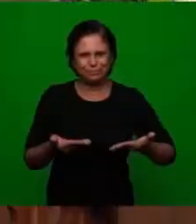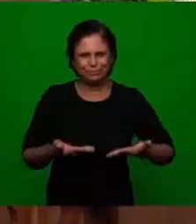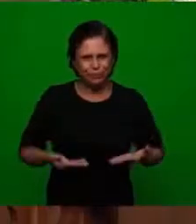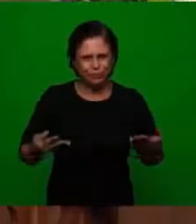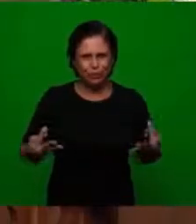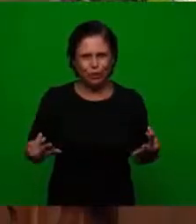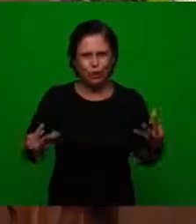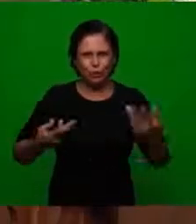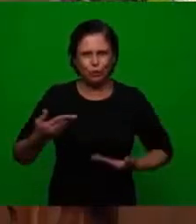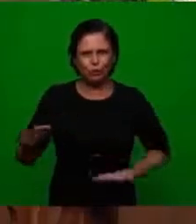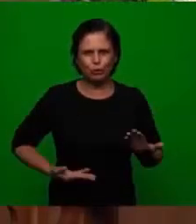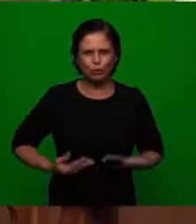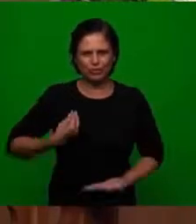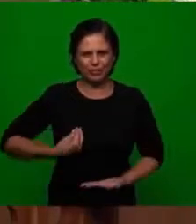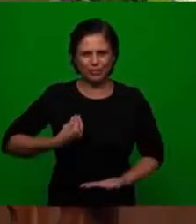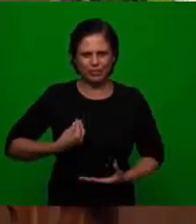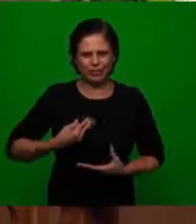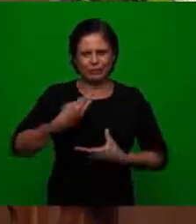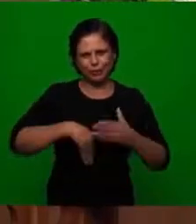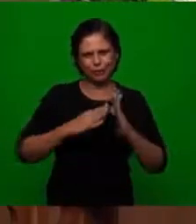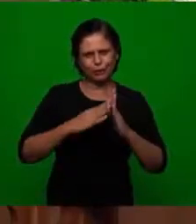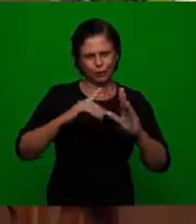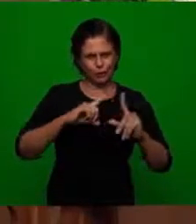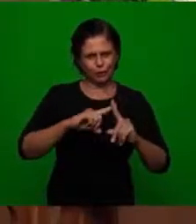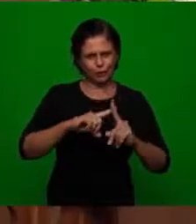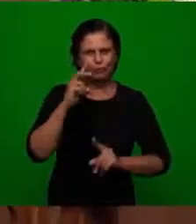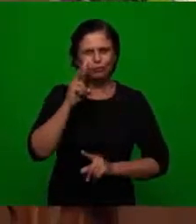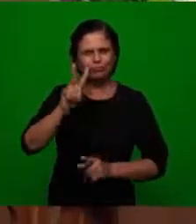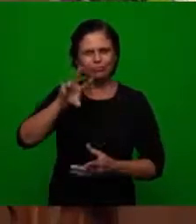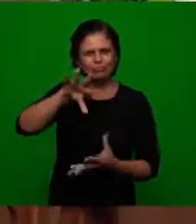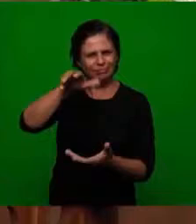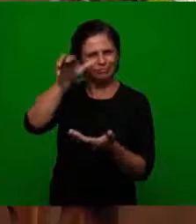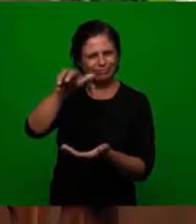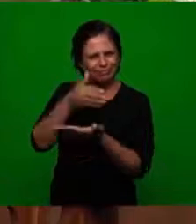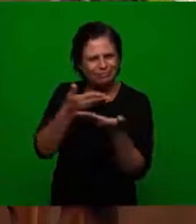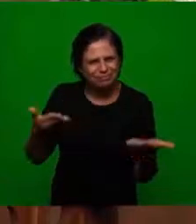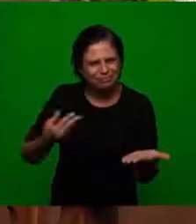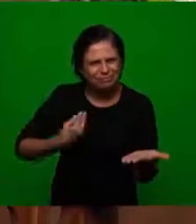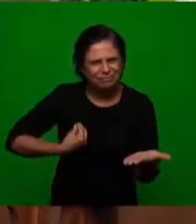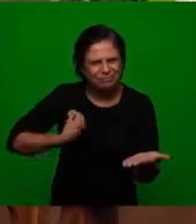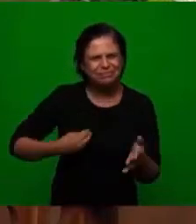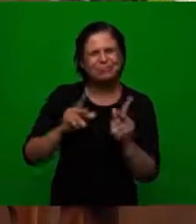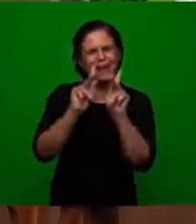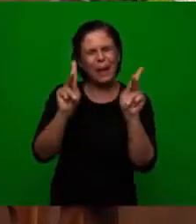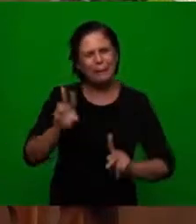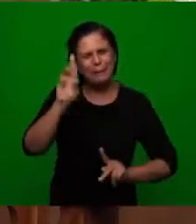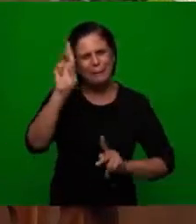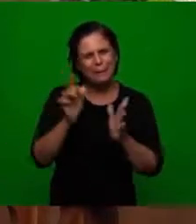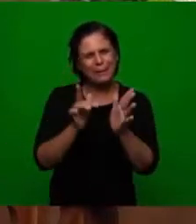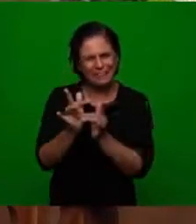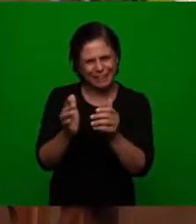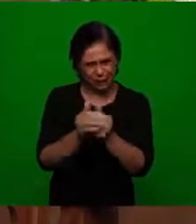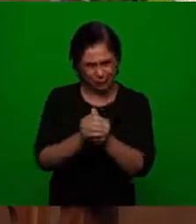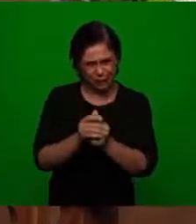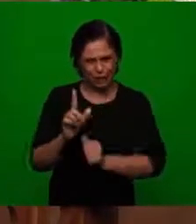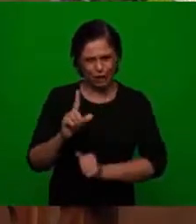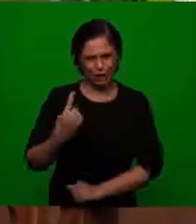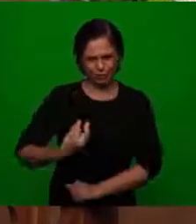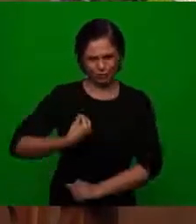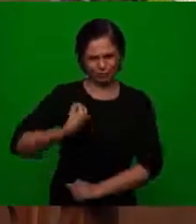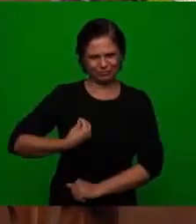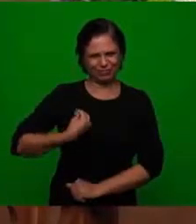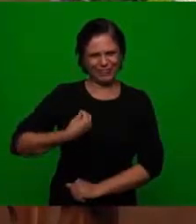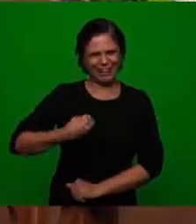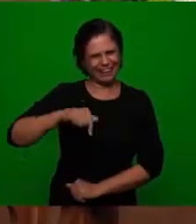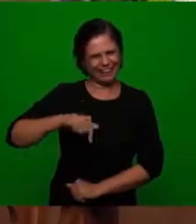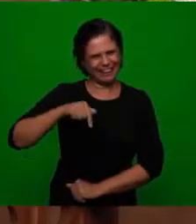We greet our brethren that are in the church receiving this broadcast with the peace of the Lord Jesus. We are